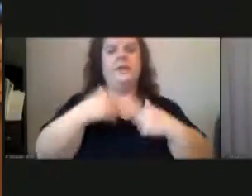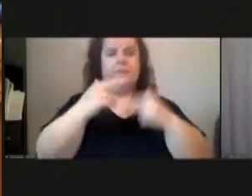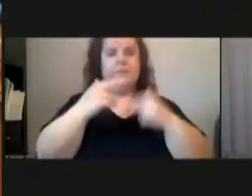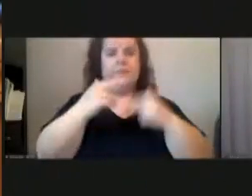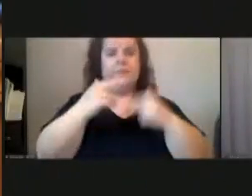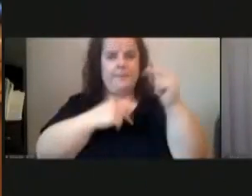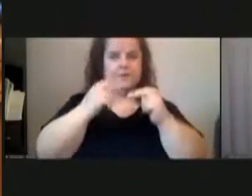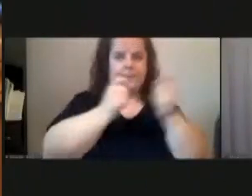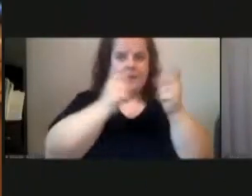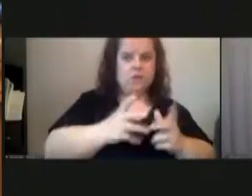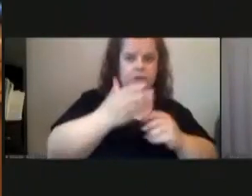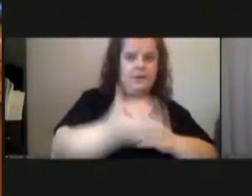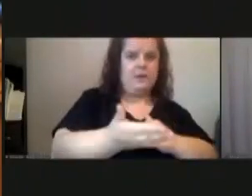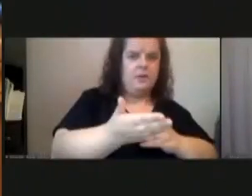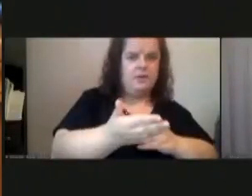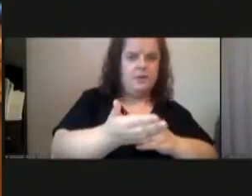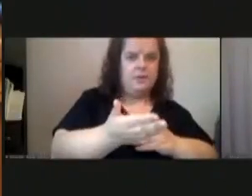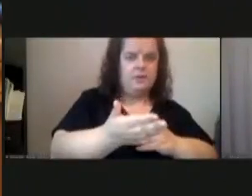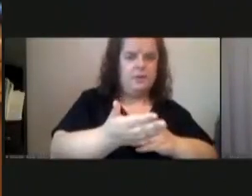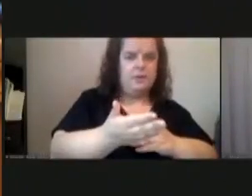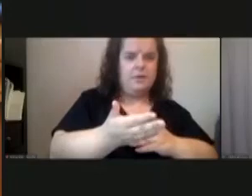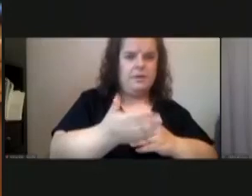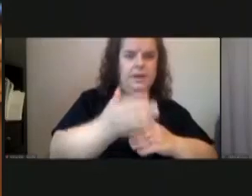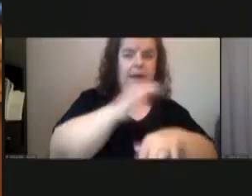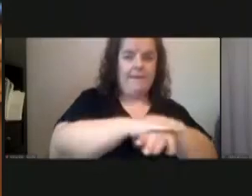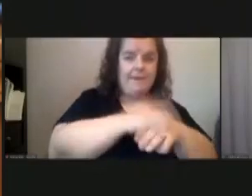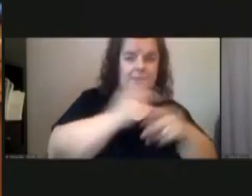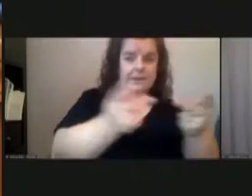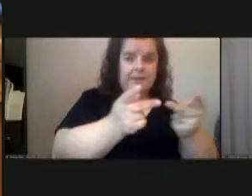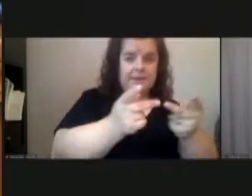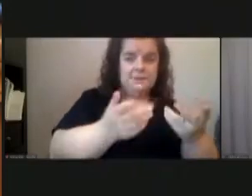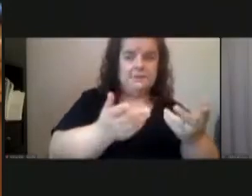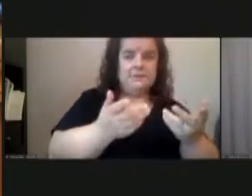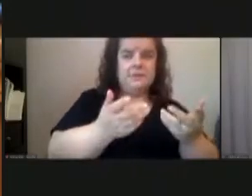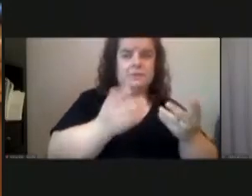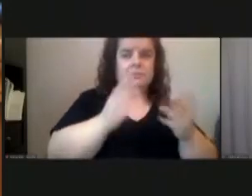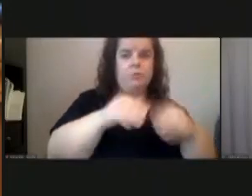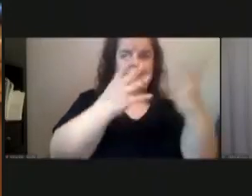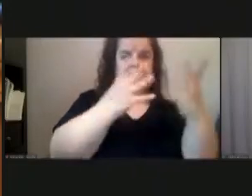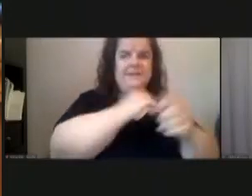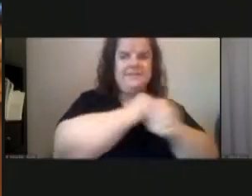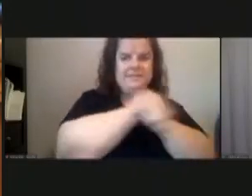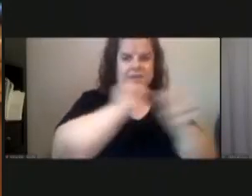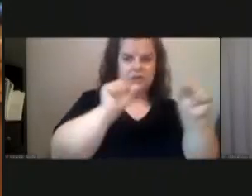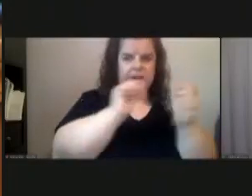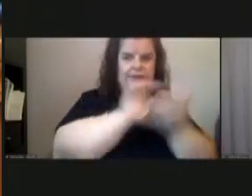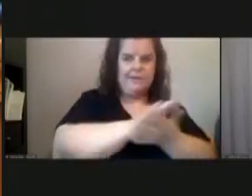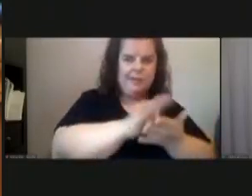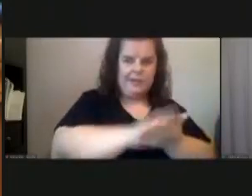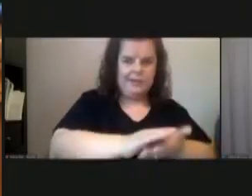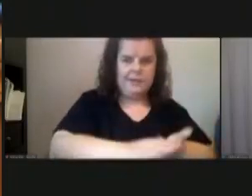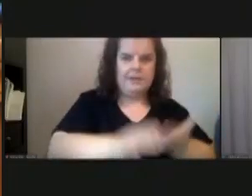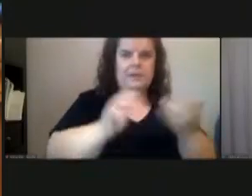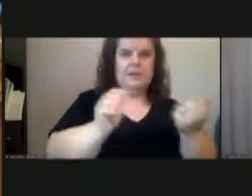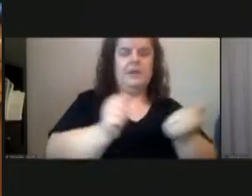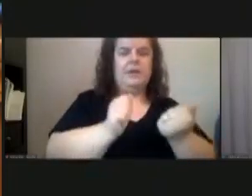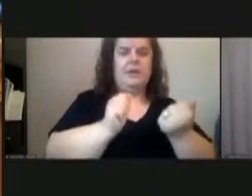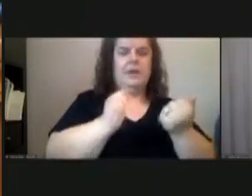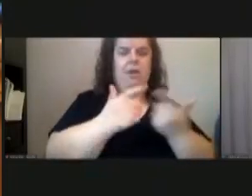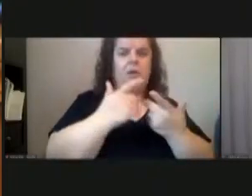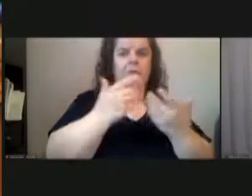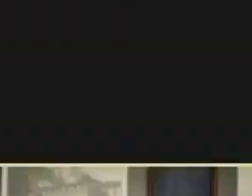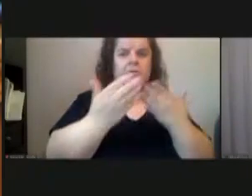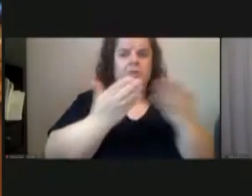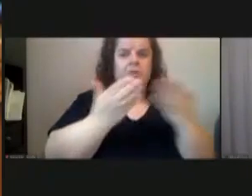um they are you know on site um providing security um cleaning the other services that we um